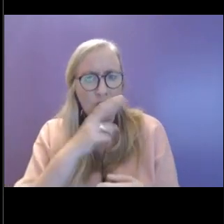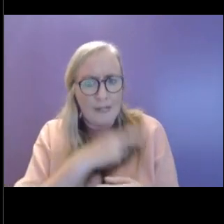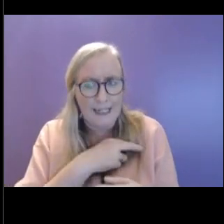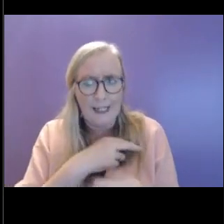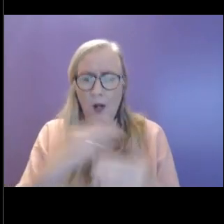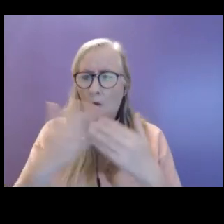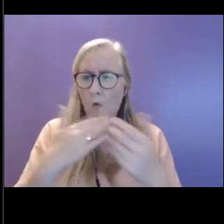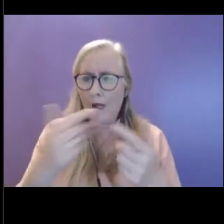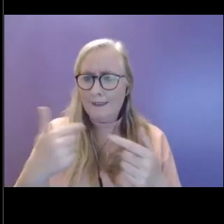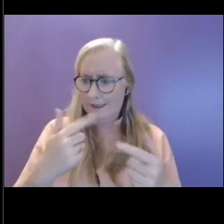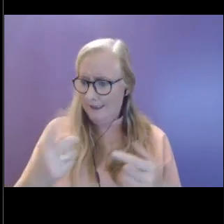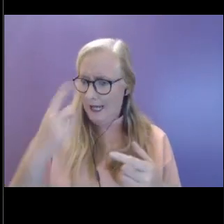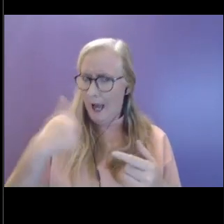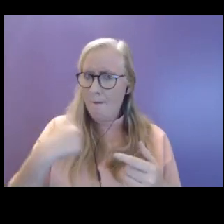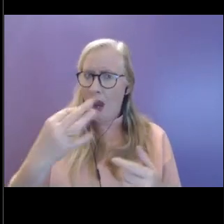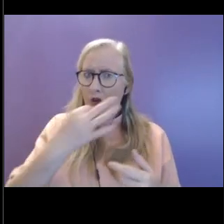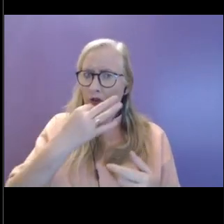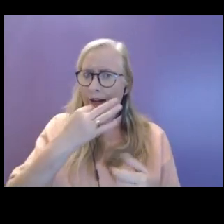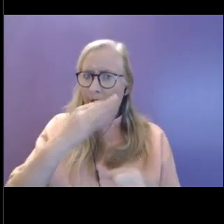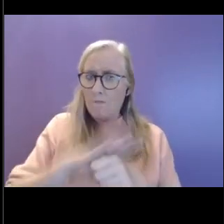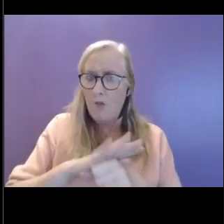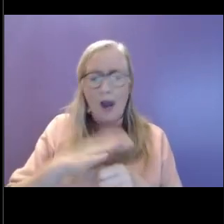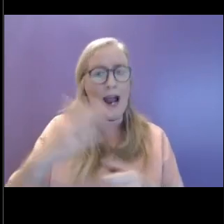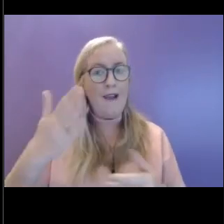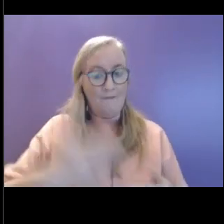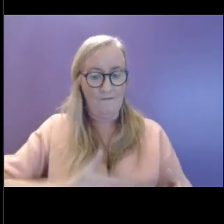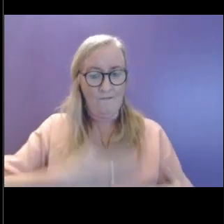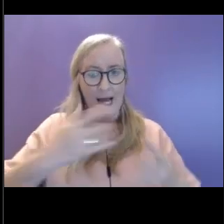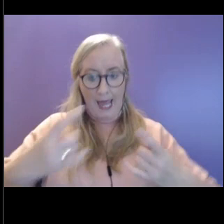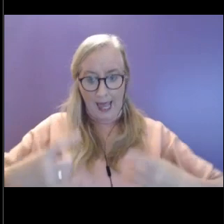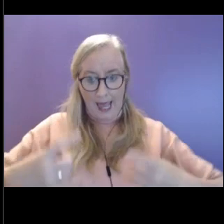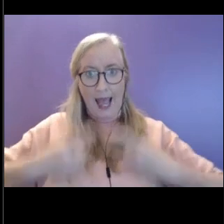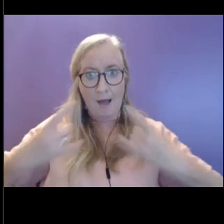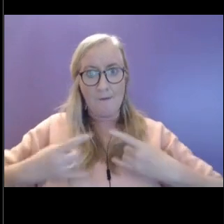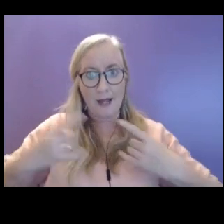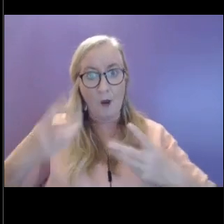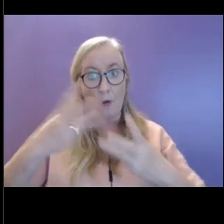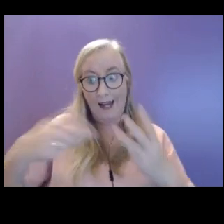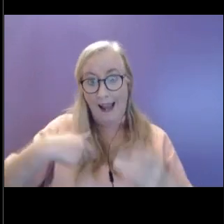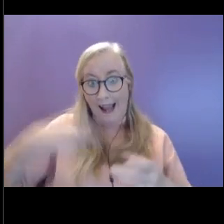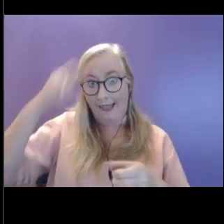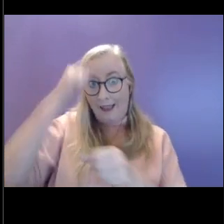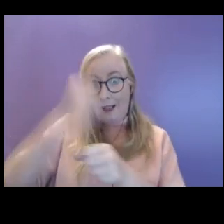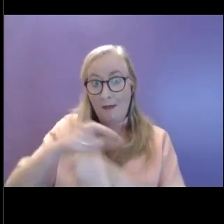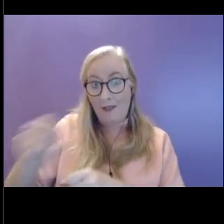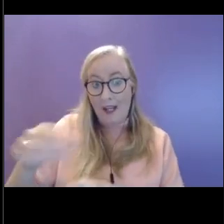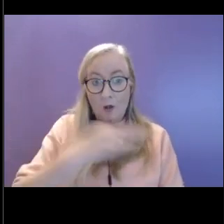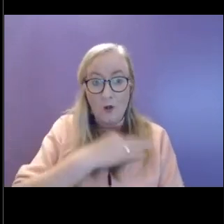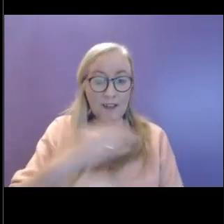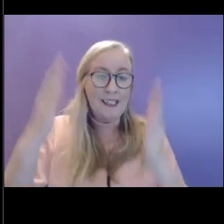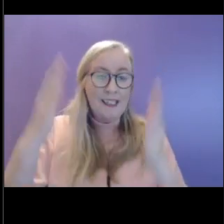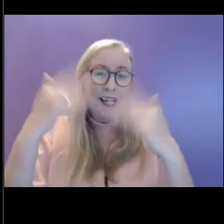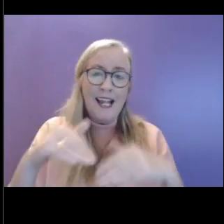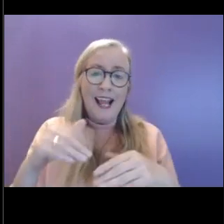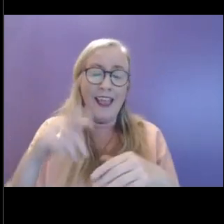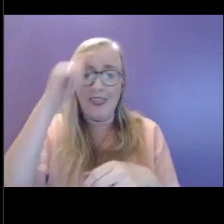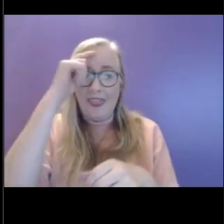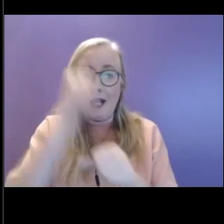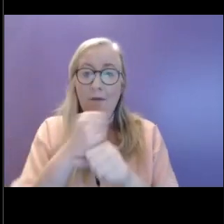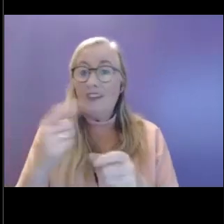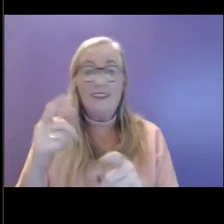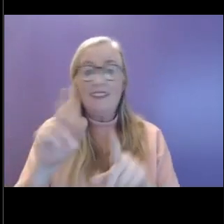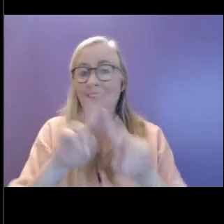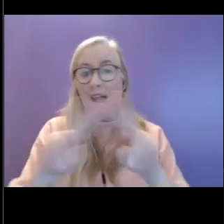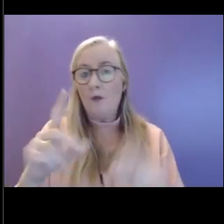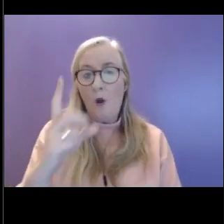for and feeling the emotion of happiness when we're thinking about that thing. And going for depth over breath. So rather than a hundred